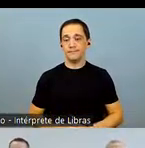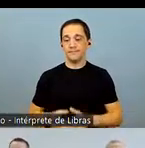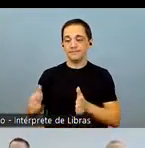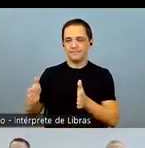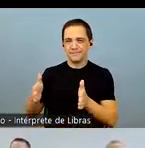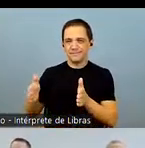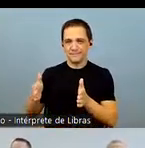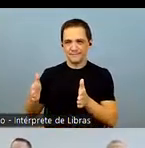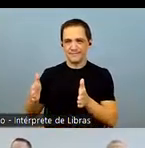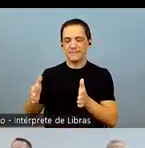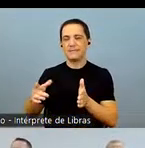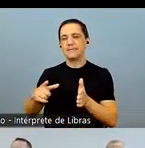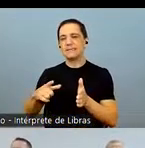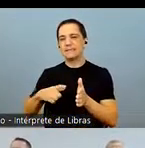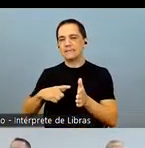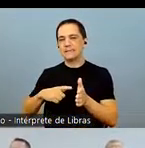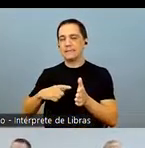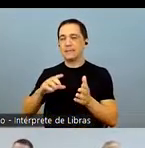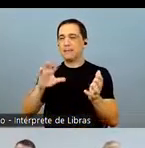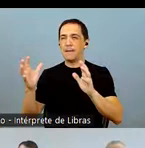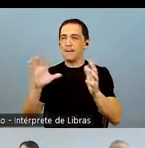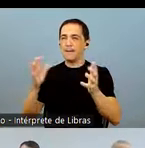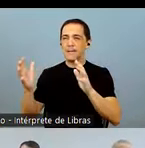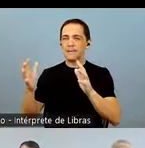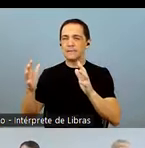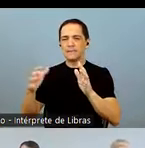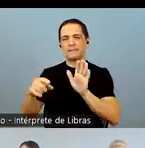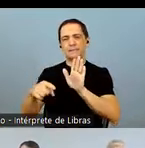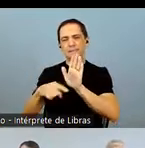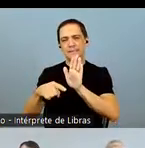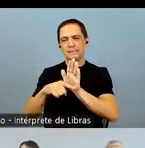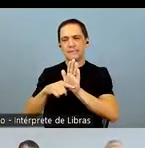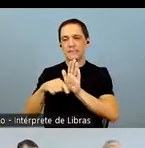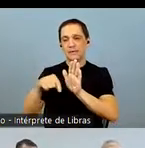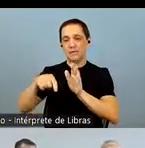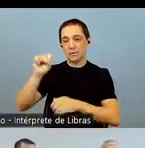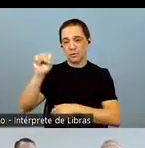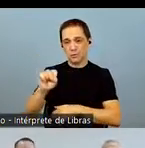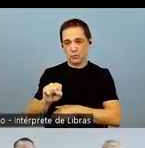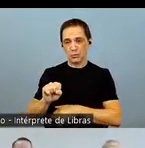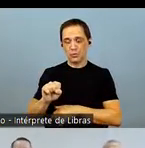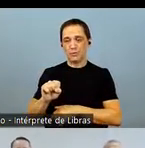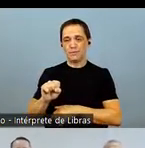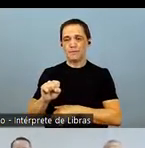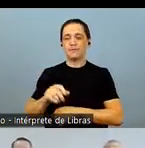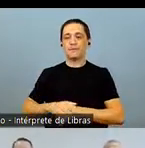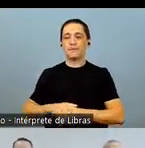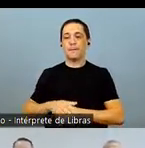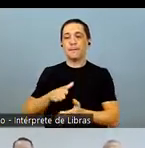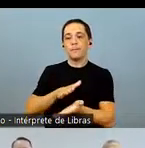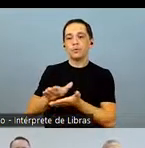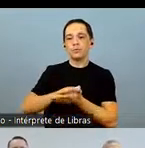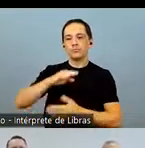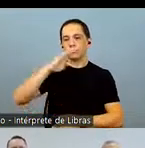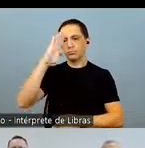cycle. In a quarter that was marked by losses caused by the adverse climate conditions in southern states